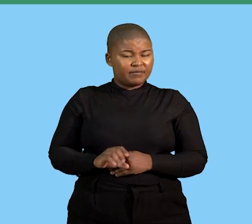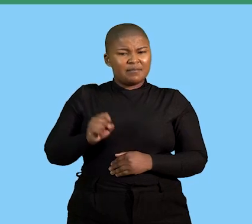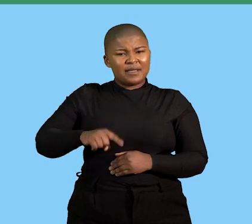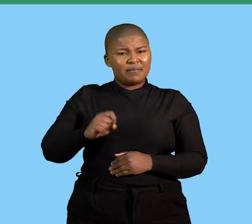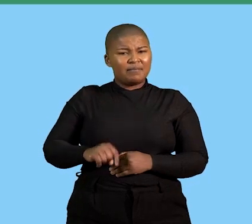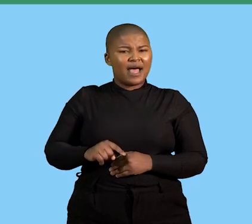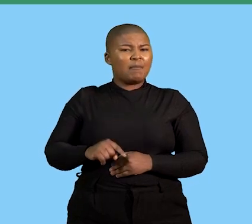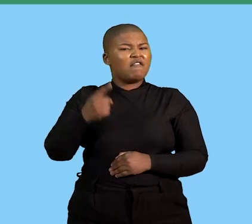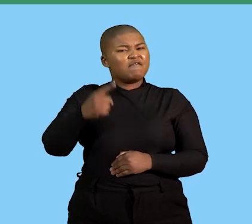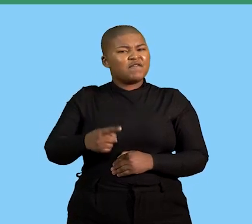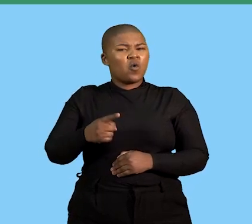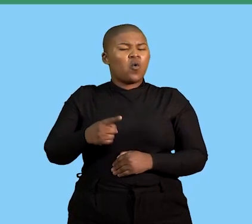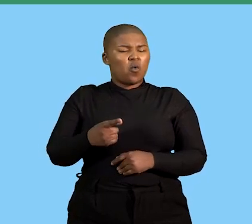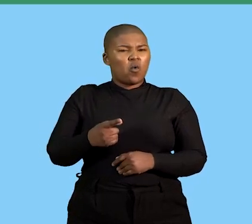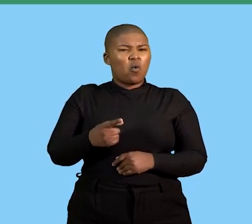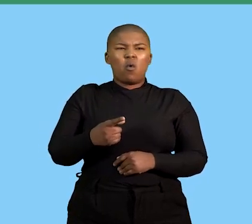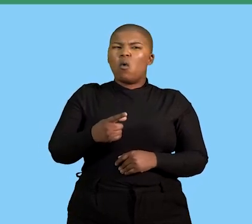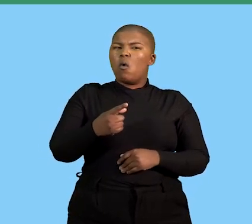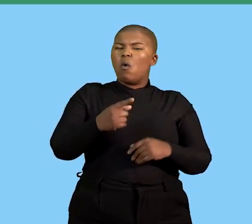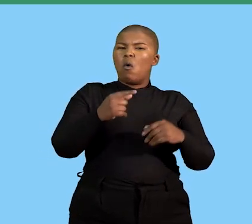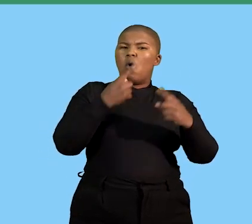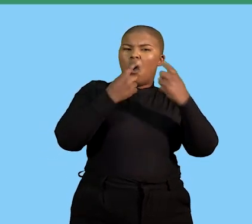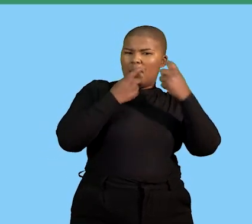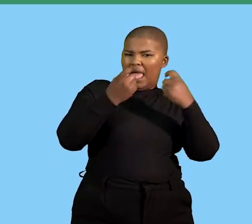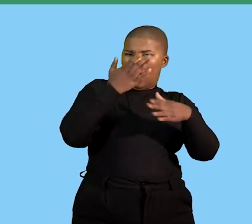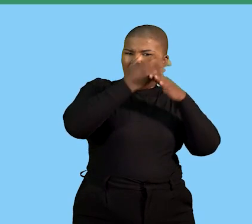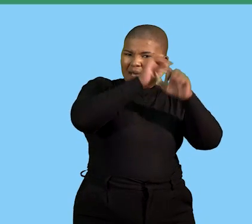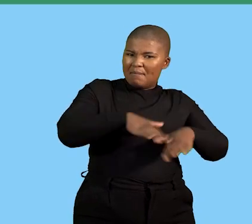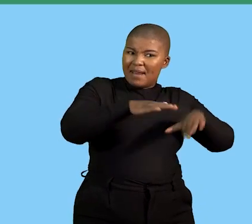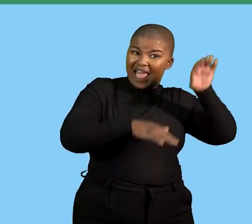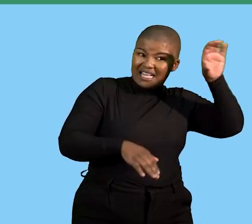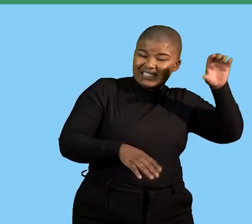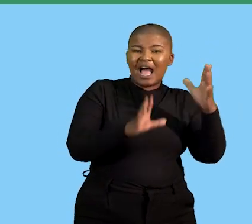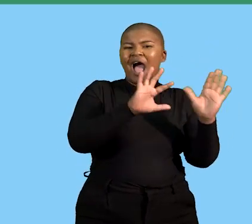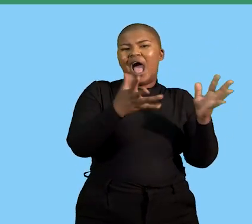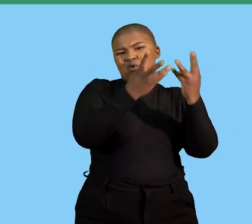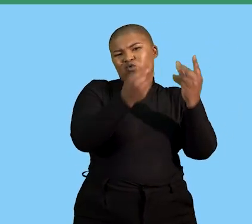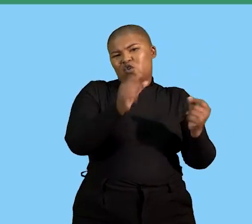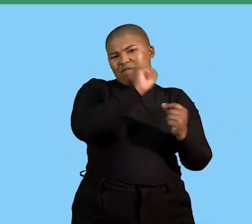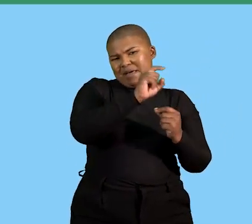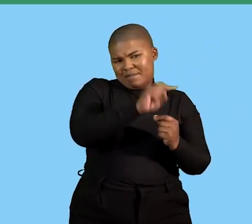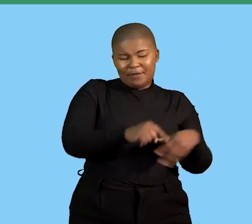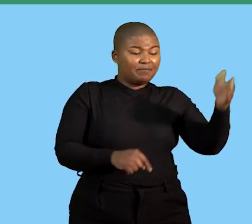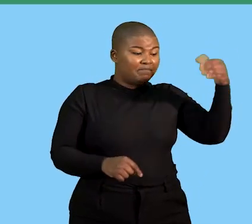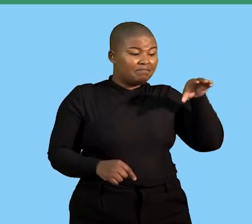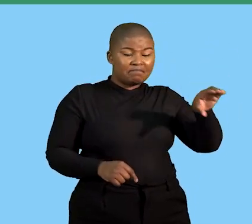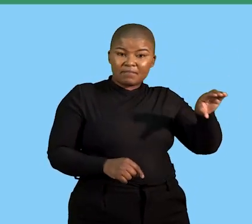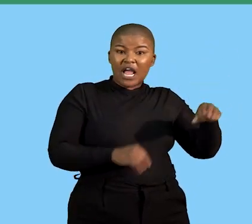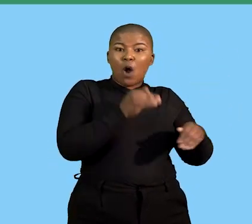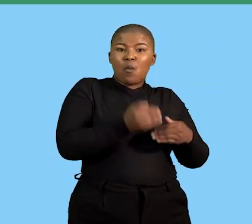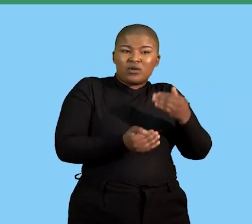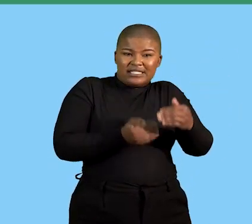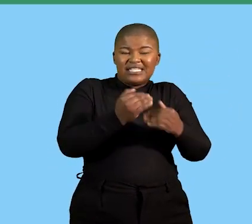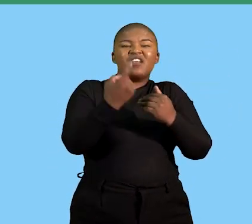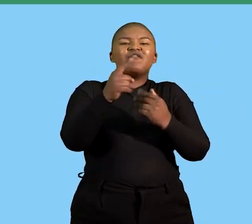then we looked into the meaning of grievance to say this is a complaint in the workplace and then you have to know how to deal with such hence we